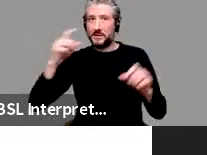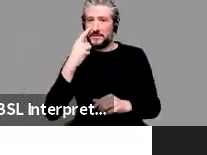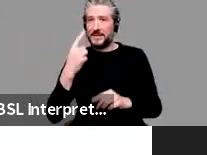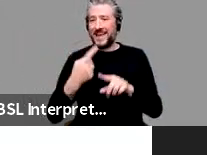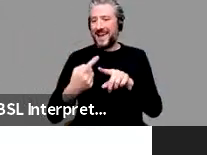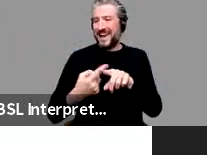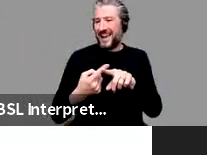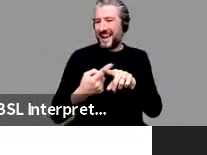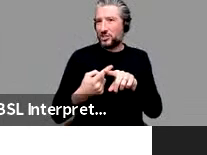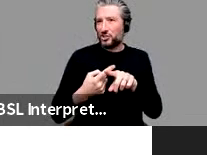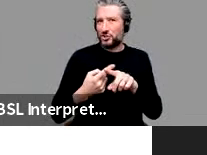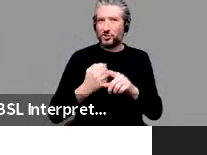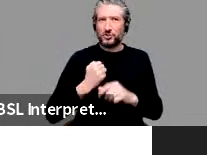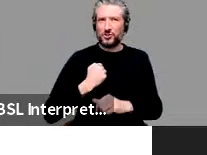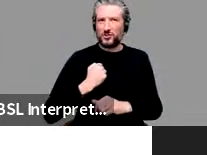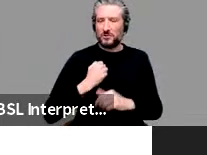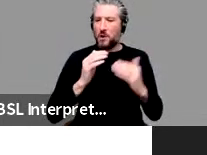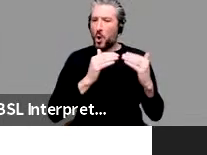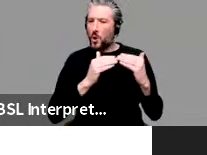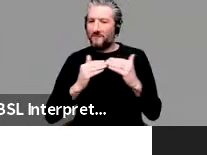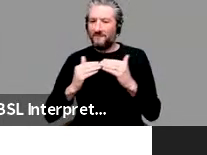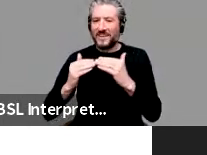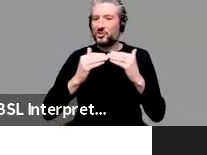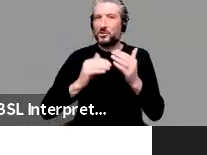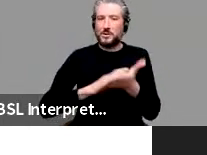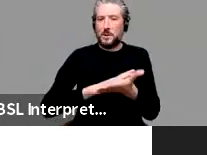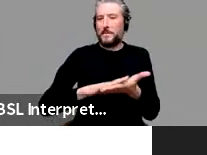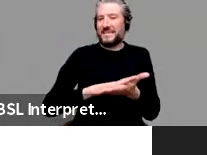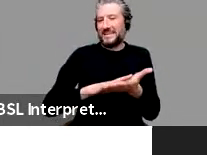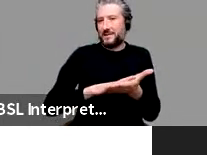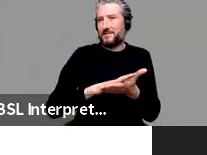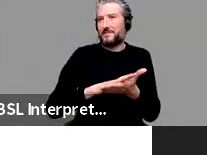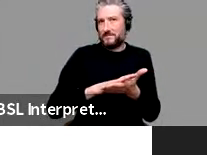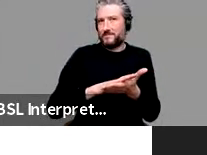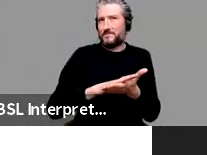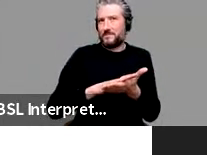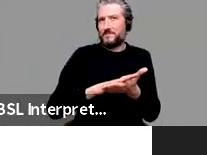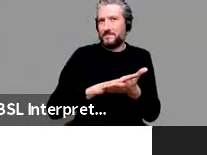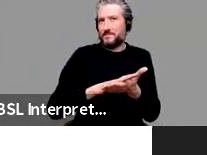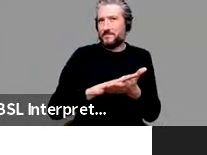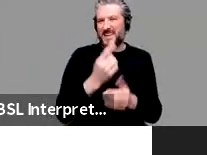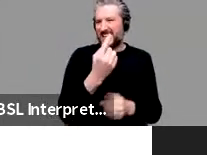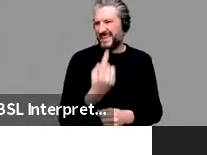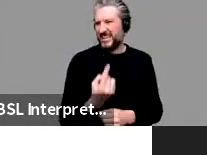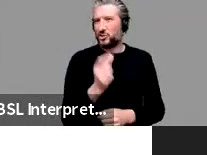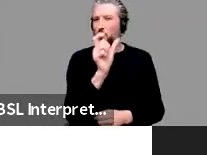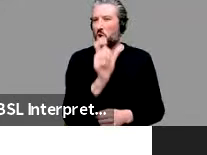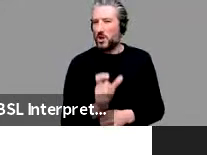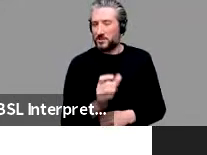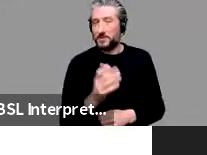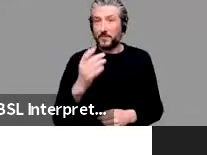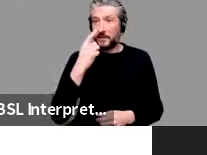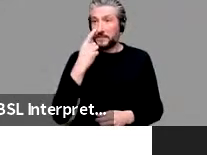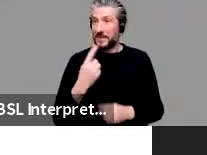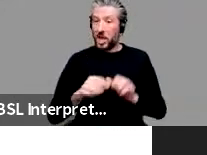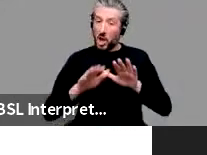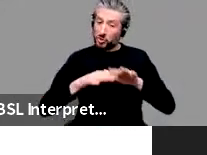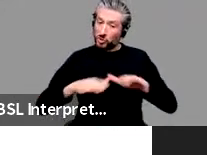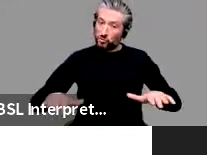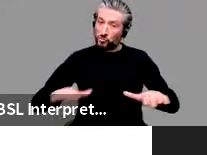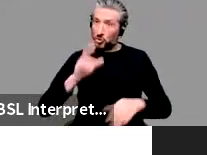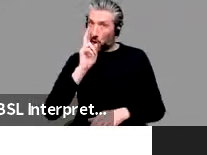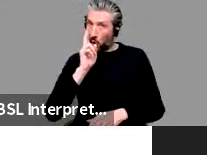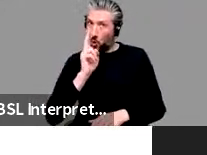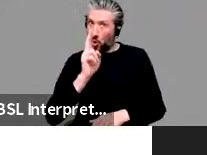conventional meanings for each of these polysemous words. And what you can see is that children looked faster and longer to these